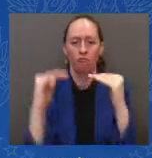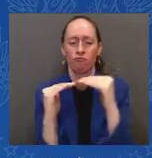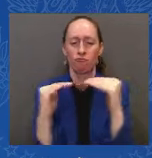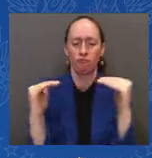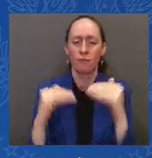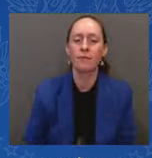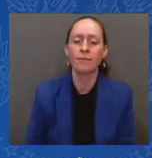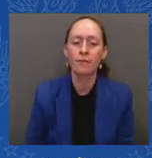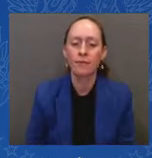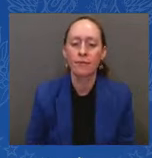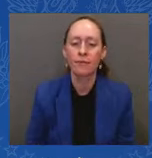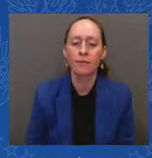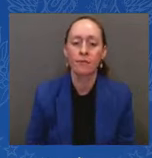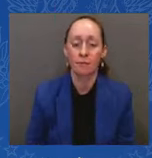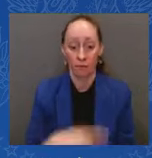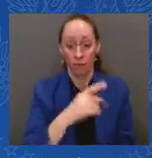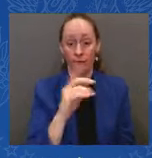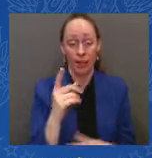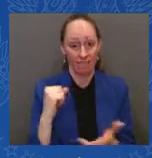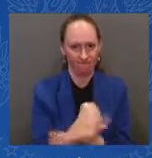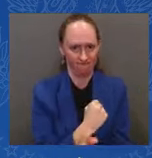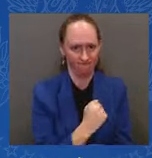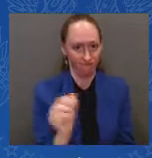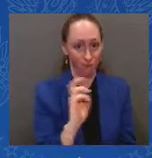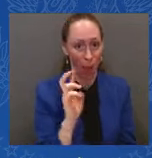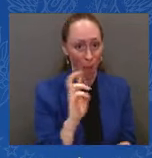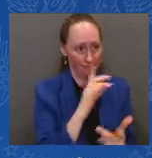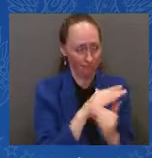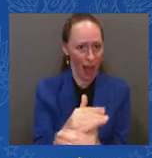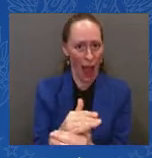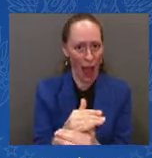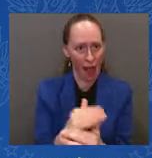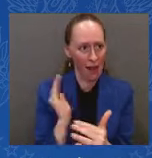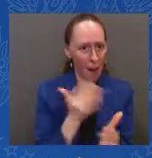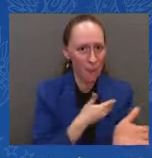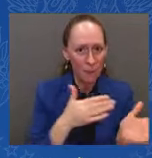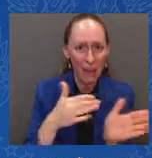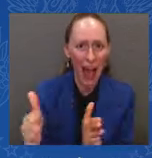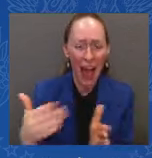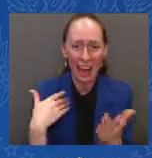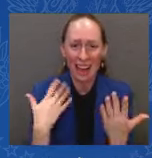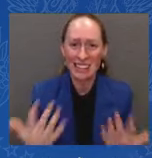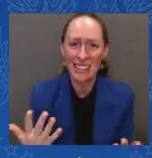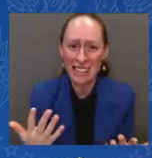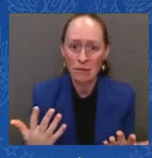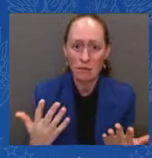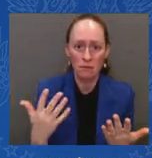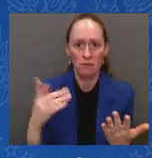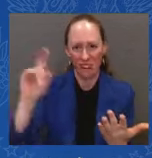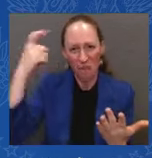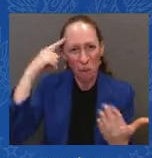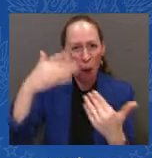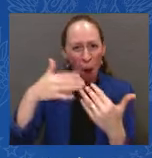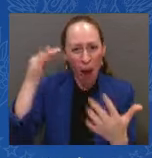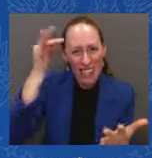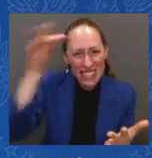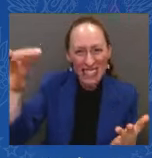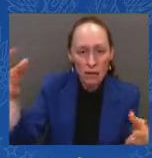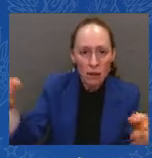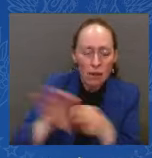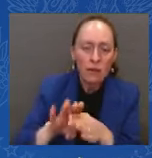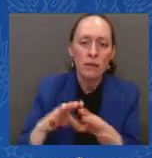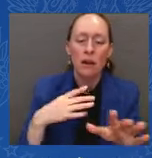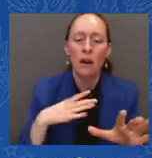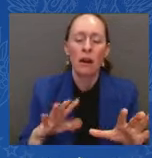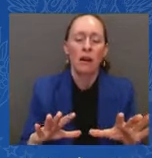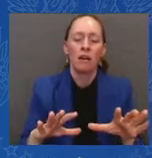and nearly shut down the government over the extreme demands, which would have hurt hardworking families. But they had no problem with the